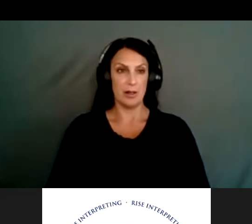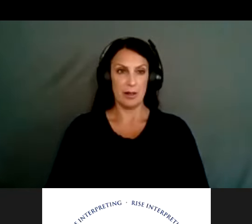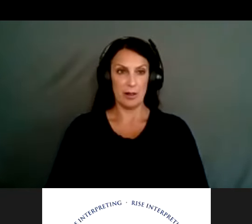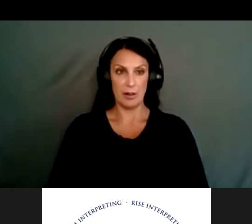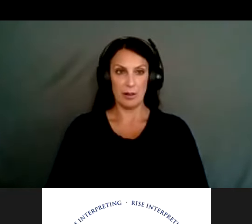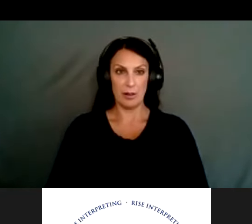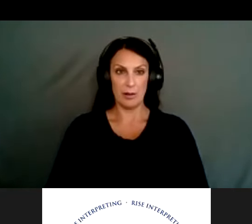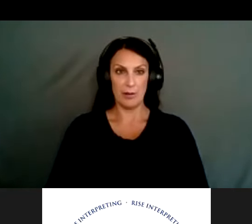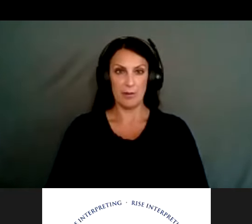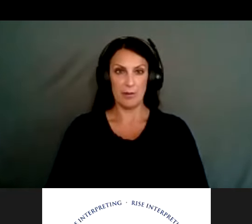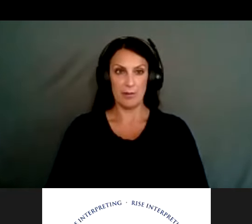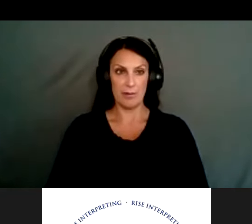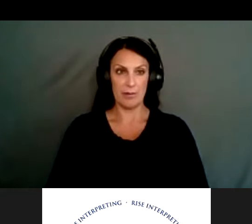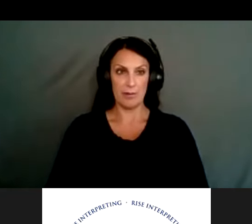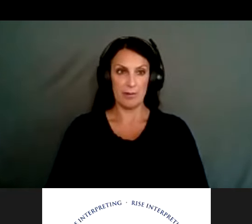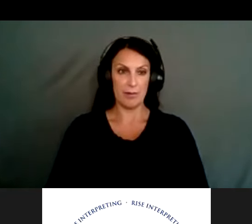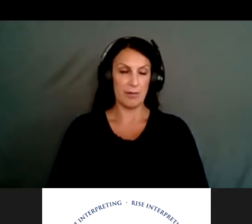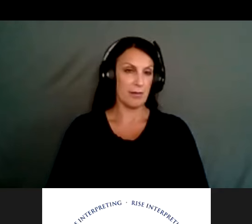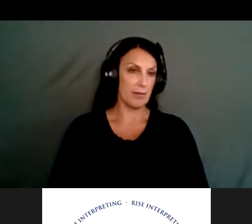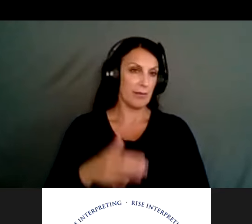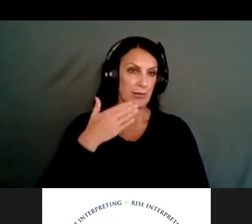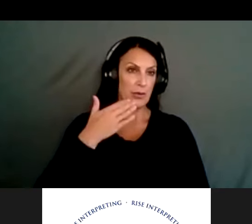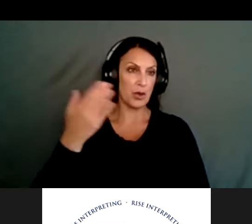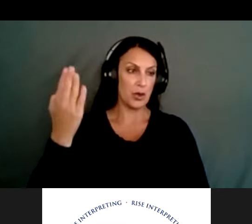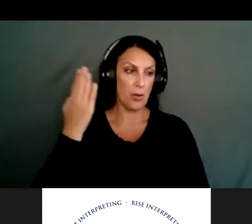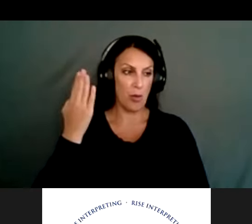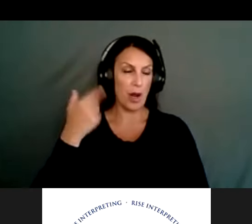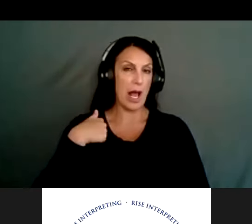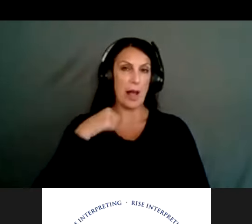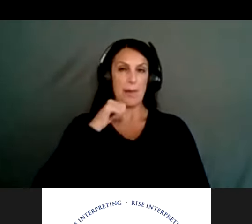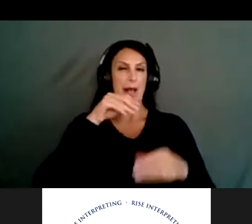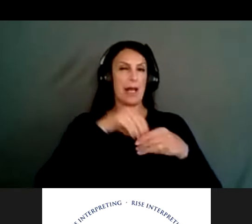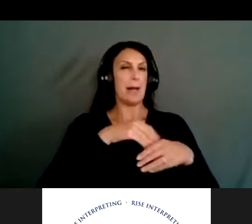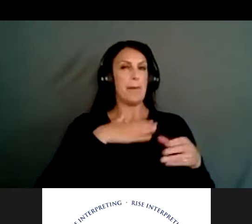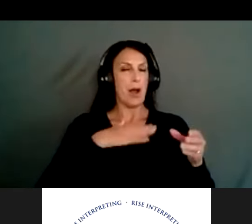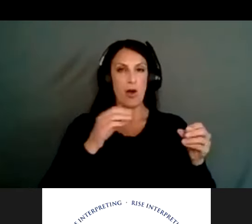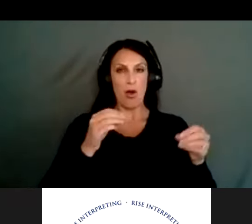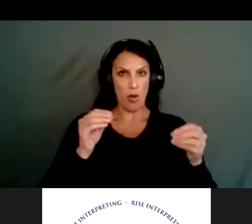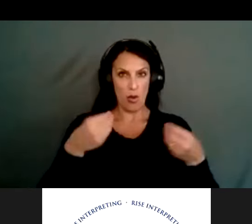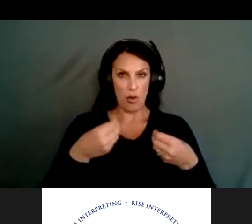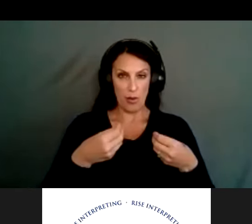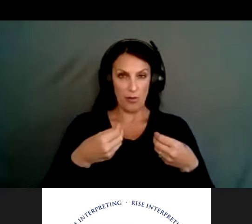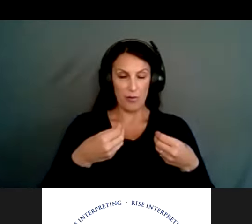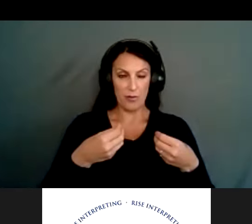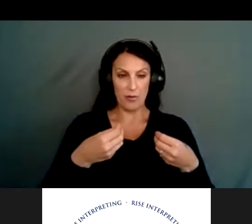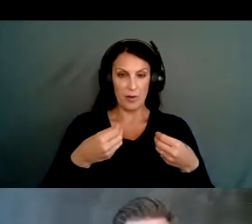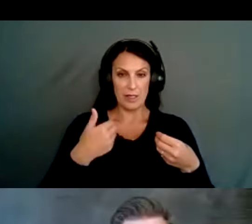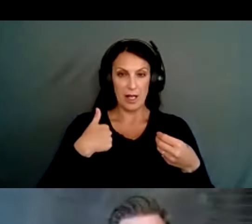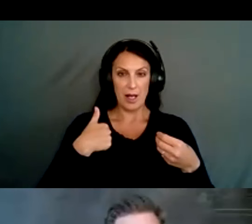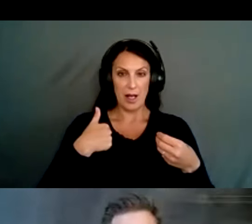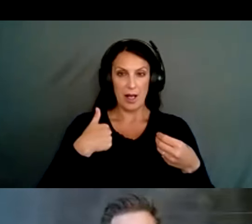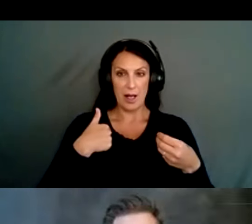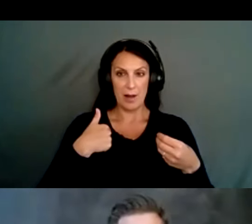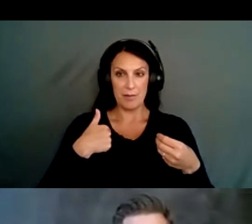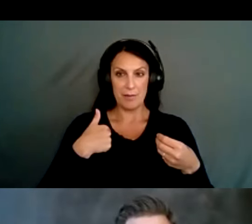Um, good morning. I hope you can hear me. I'm not in my office. So I'm, um, in a, um, other, uh,